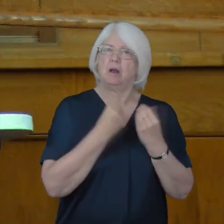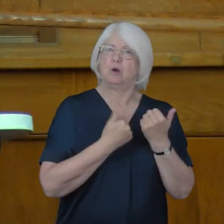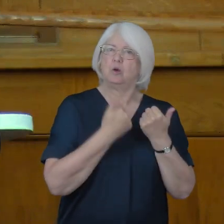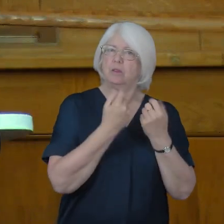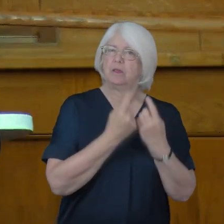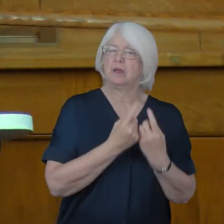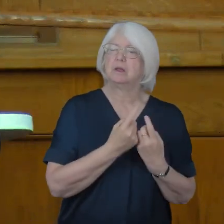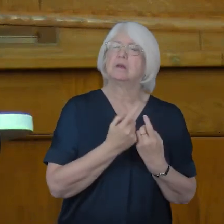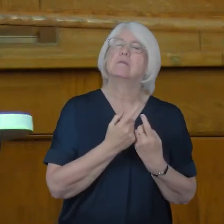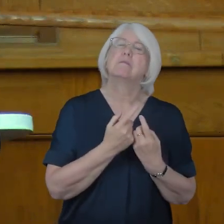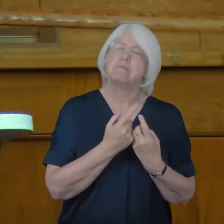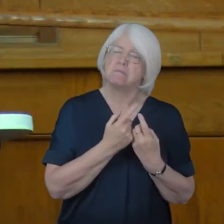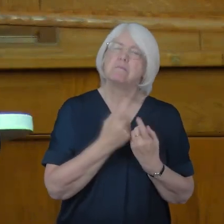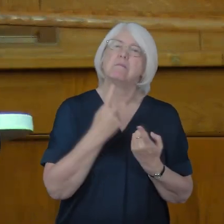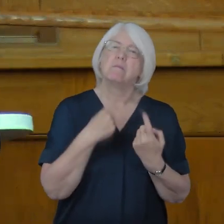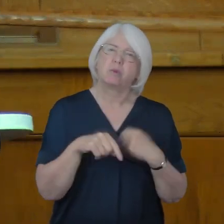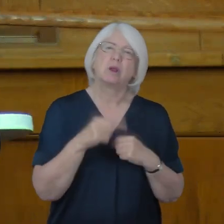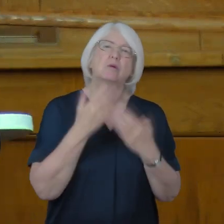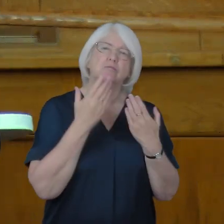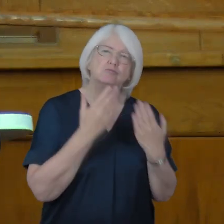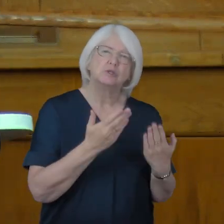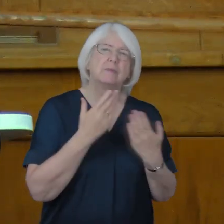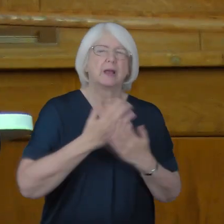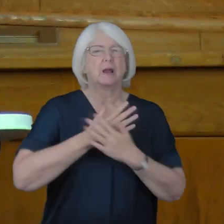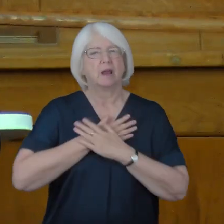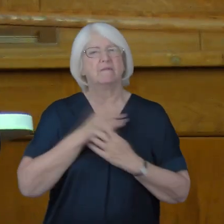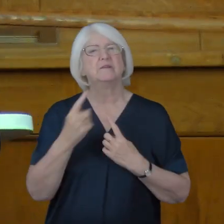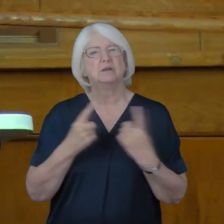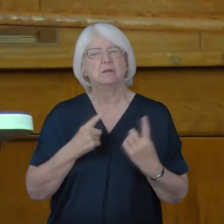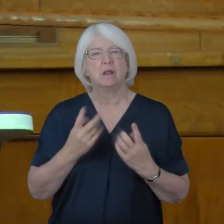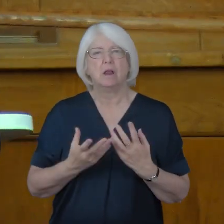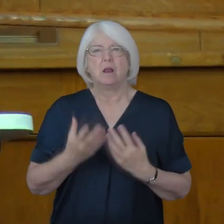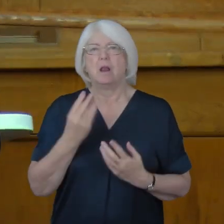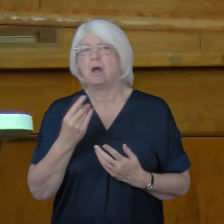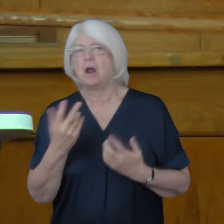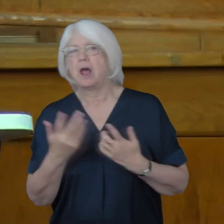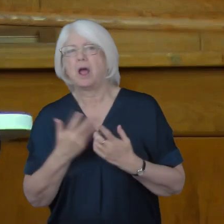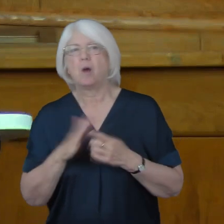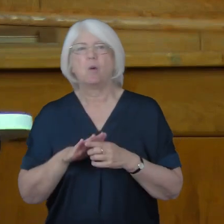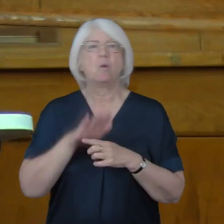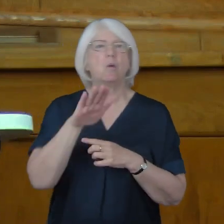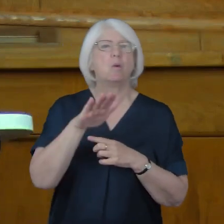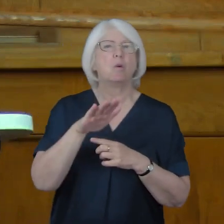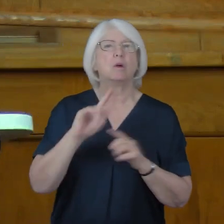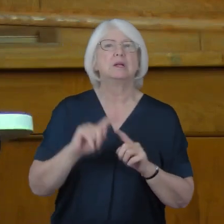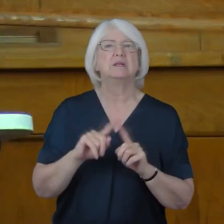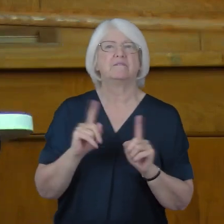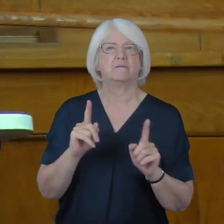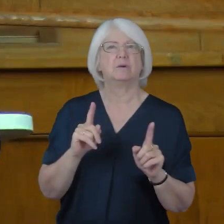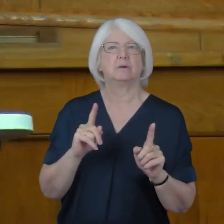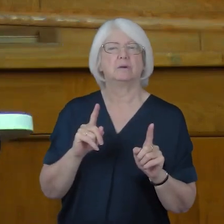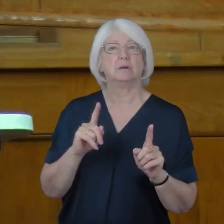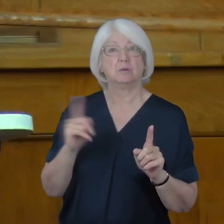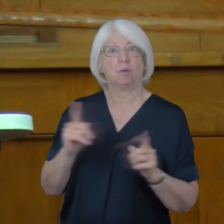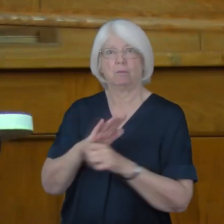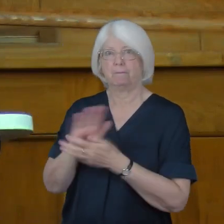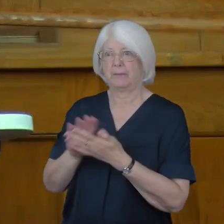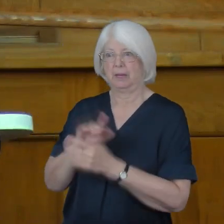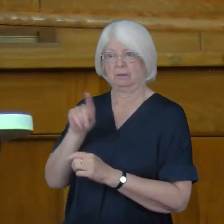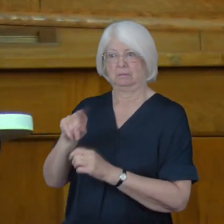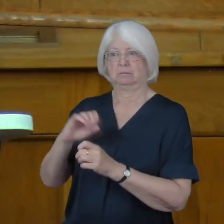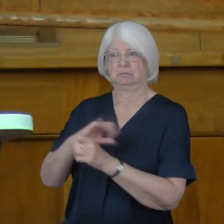each other and learn how to inhabit the world differently so that the spread of the virus